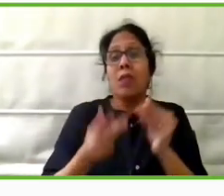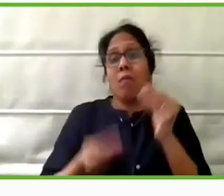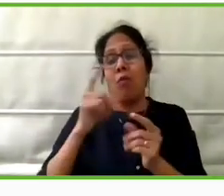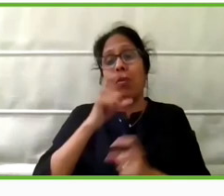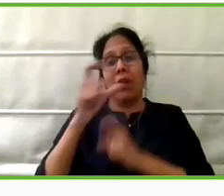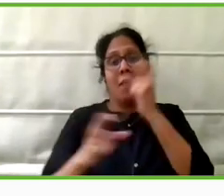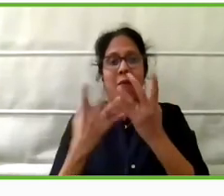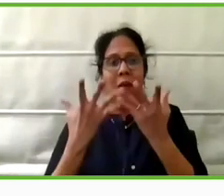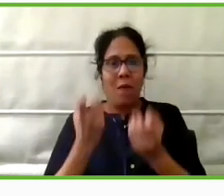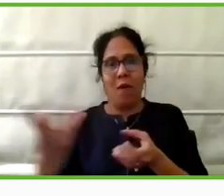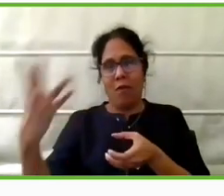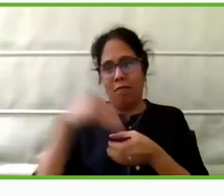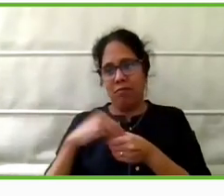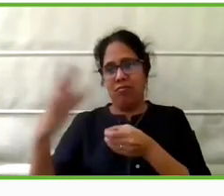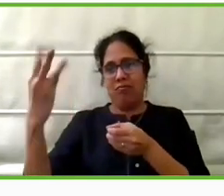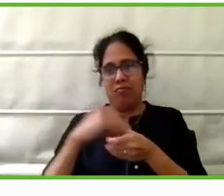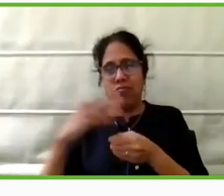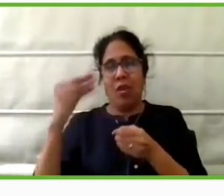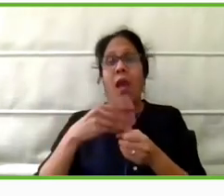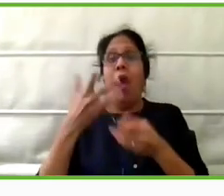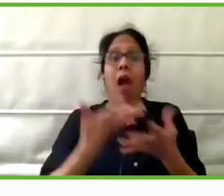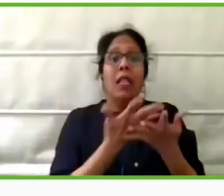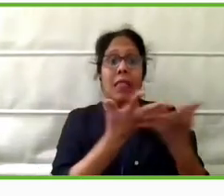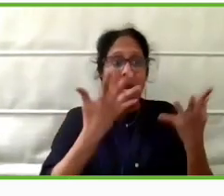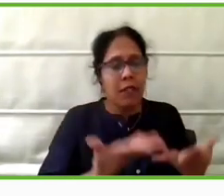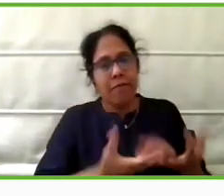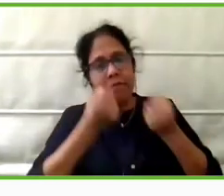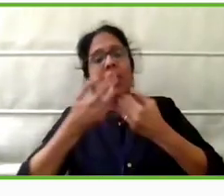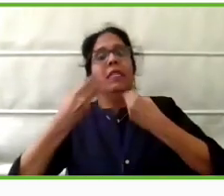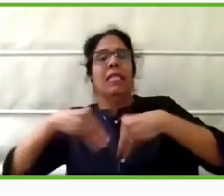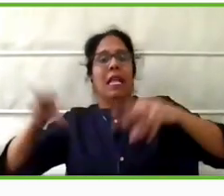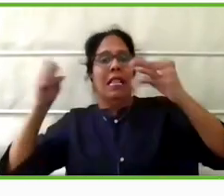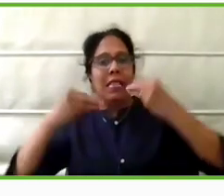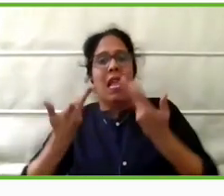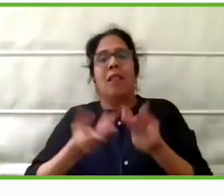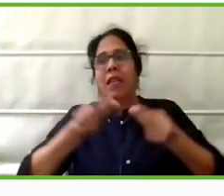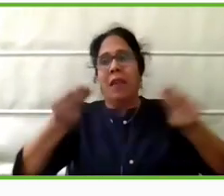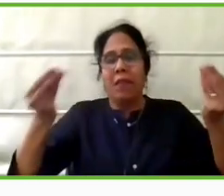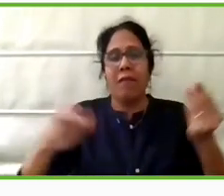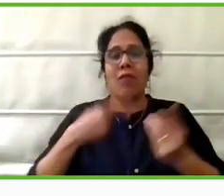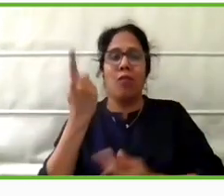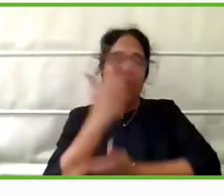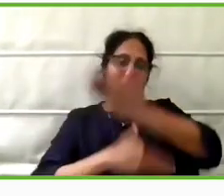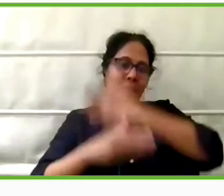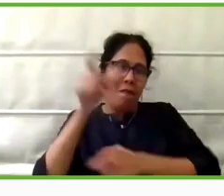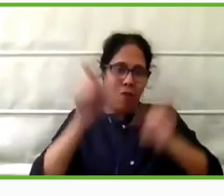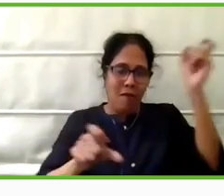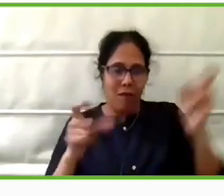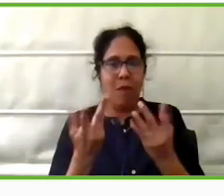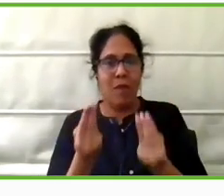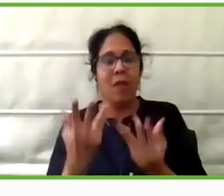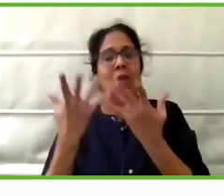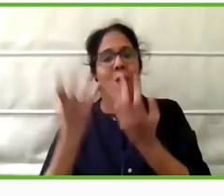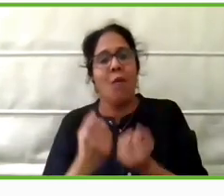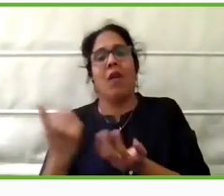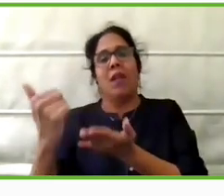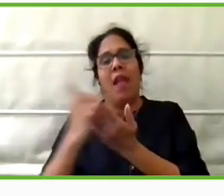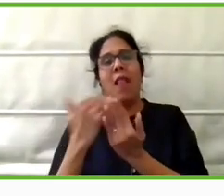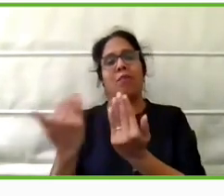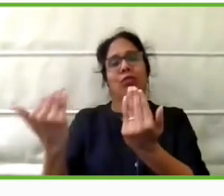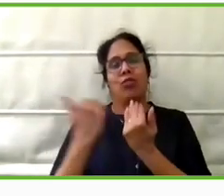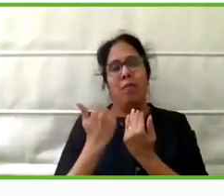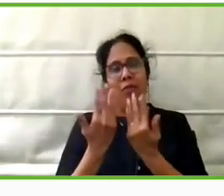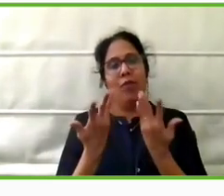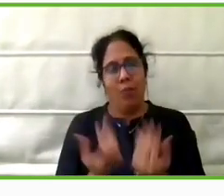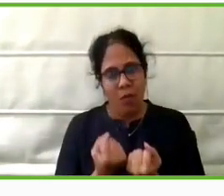us to take our devices to market. We hope more startups come forward and take some of these assistive